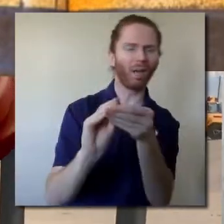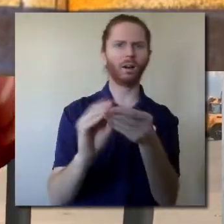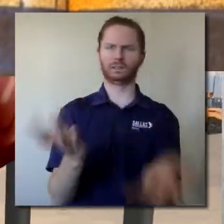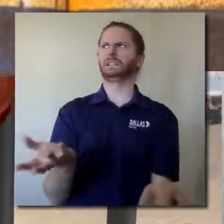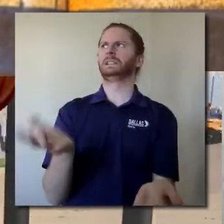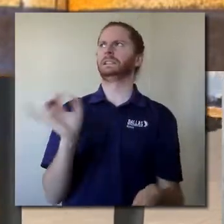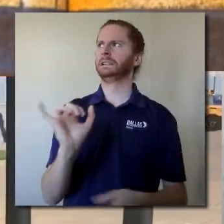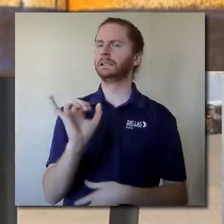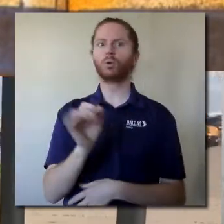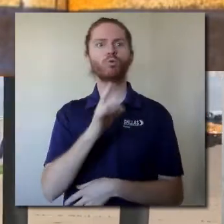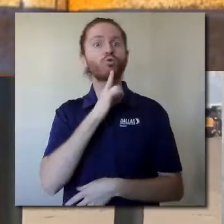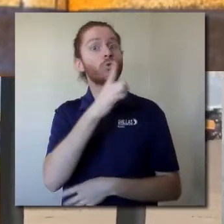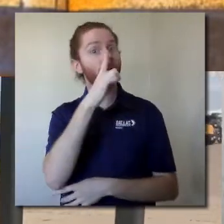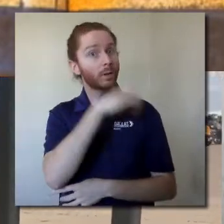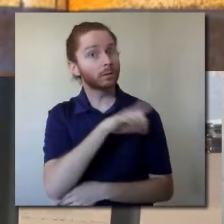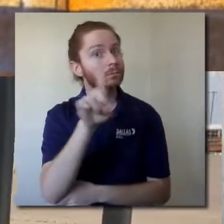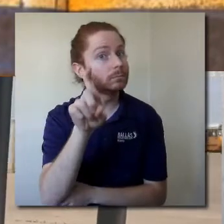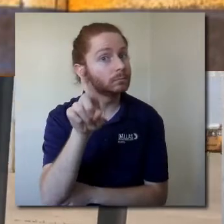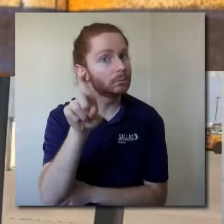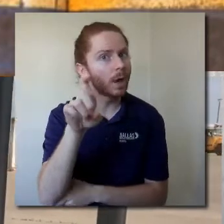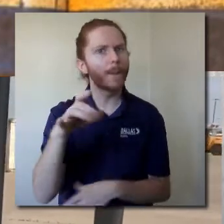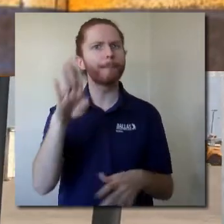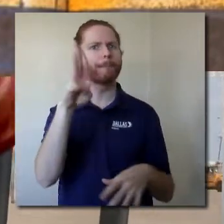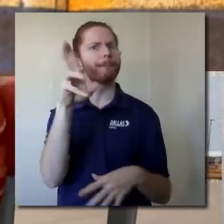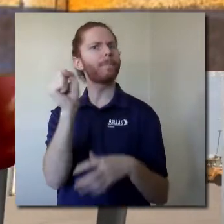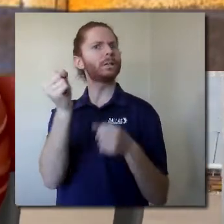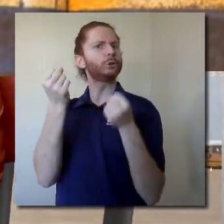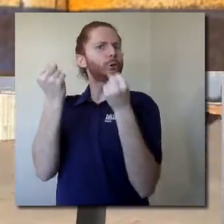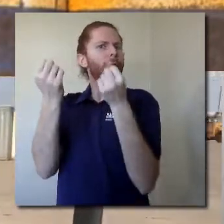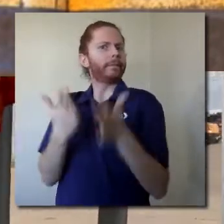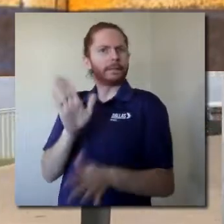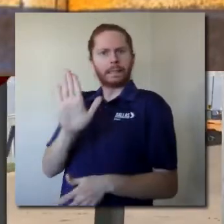True or false, what is the bus driver's name?